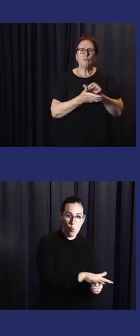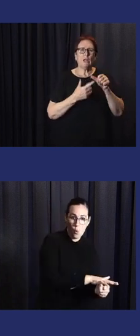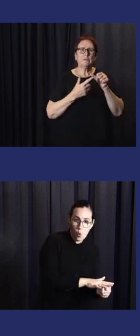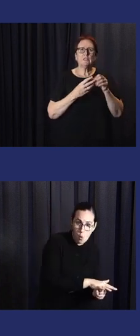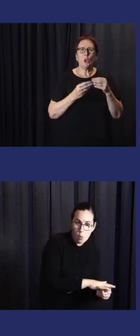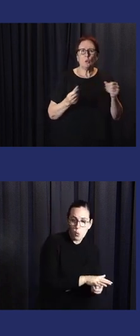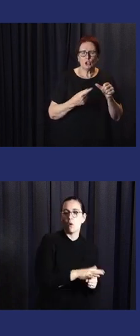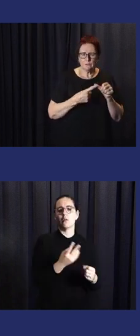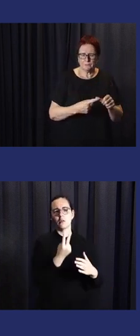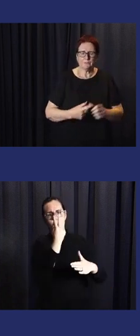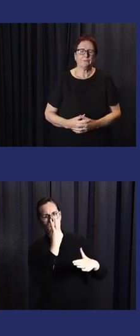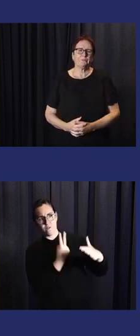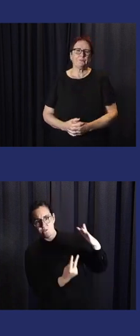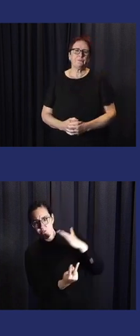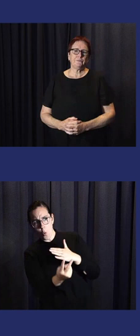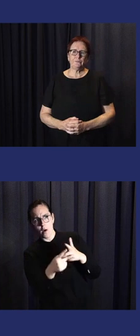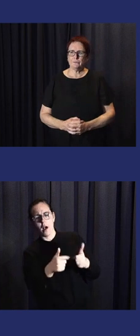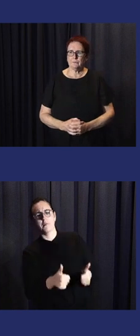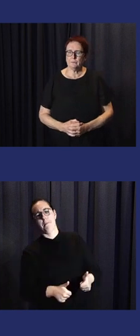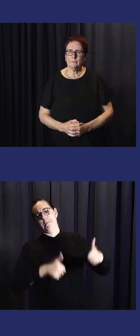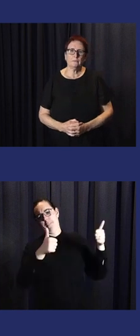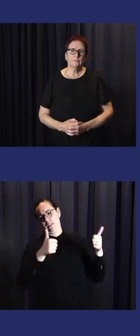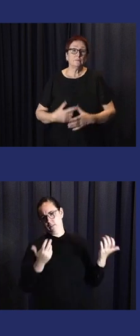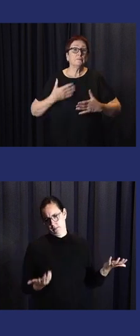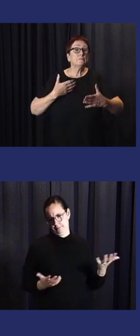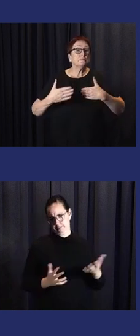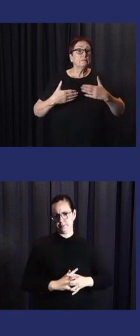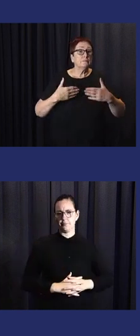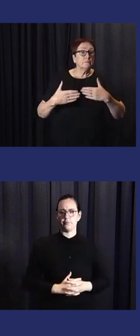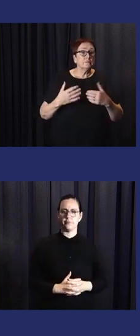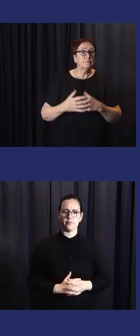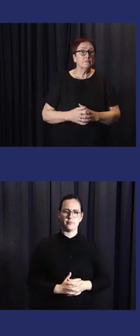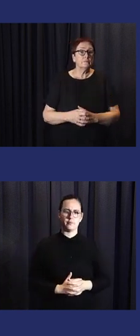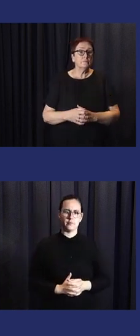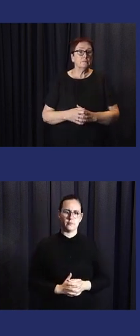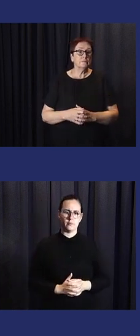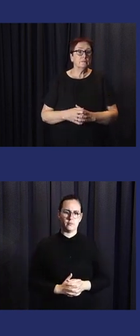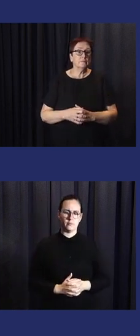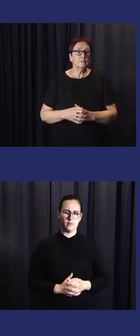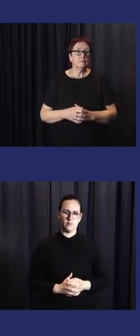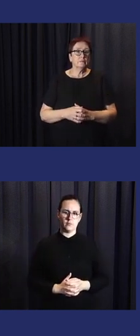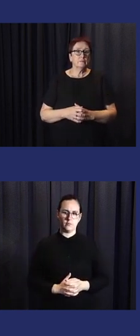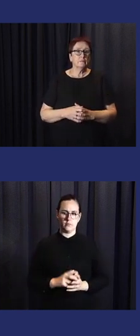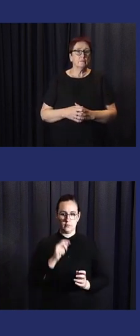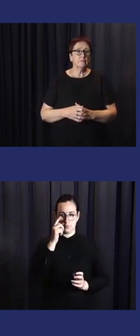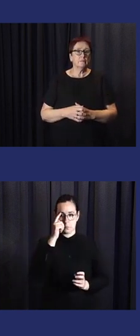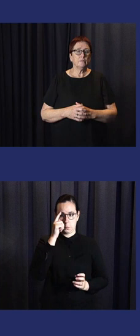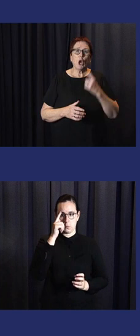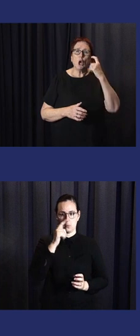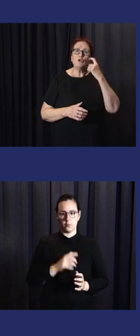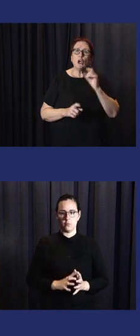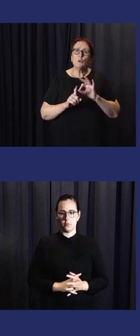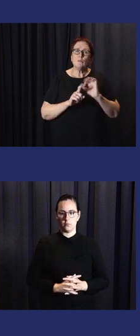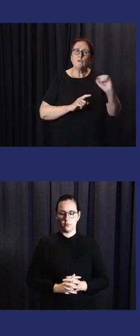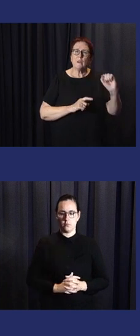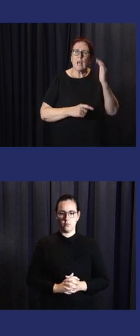effectively. And implement the solution, structure measure and non-structure measure. And also, also, we